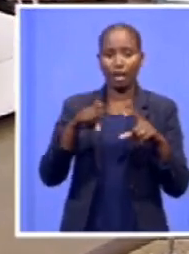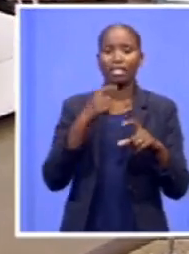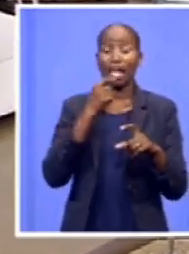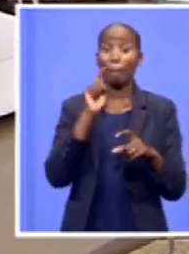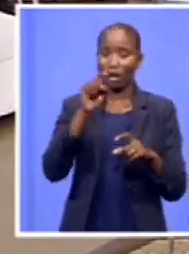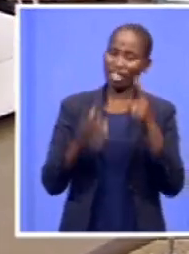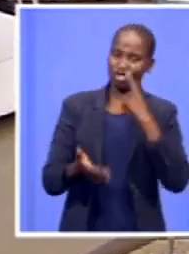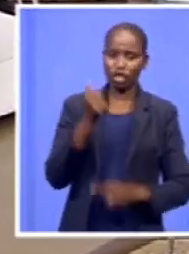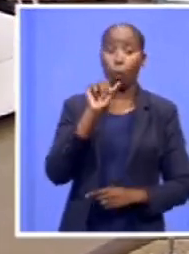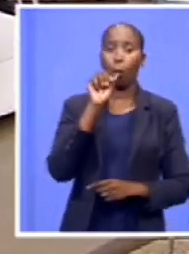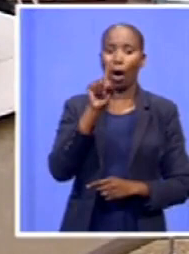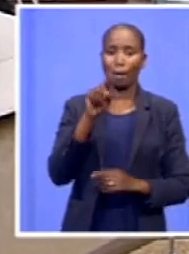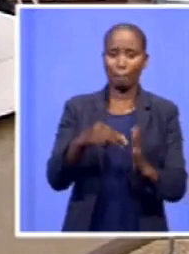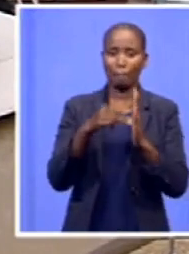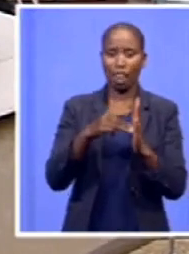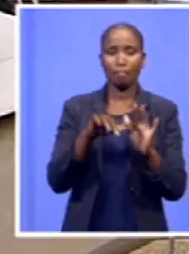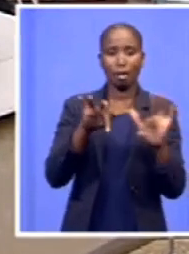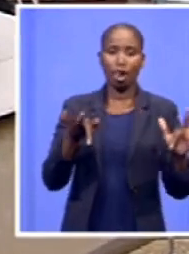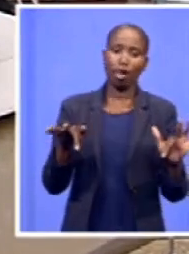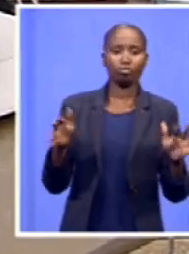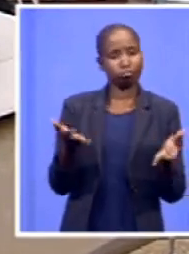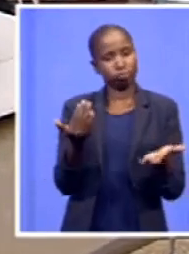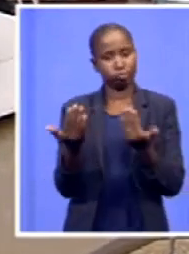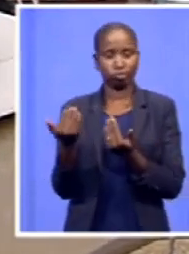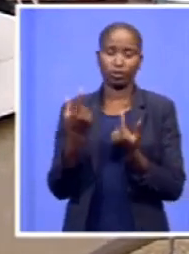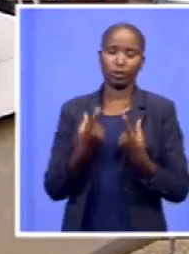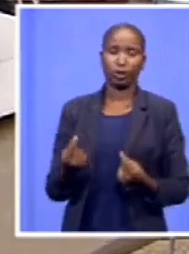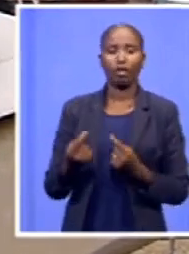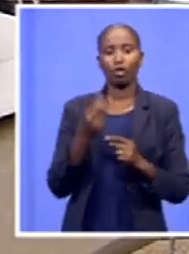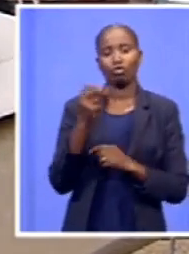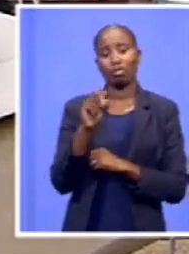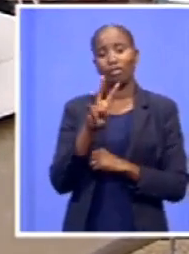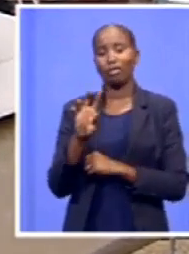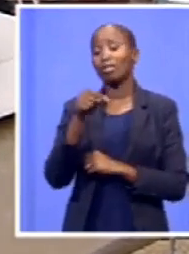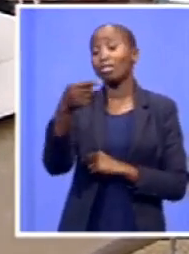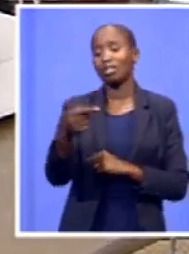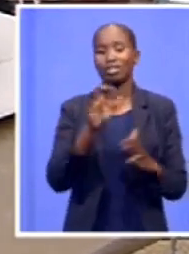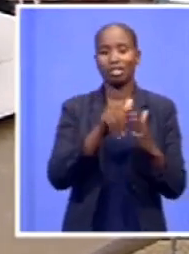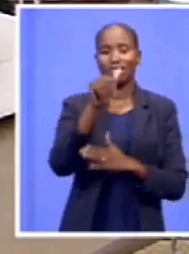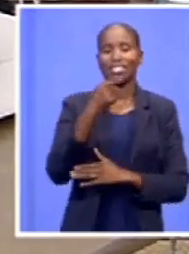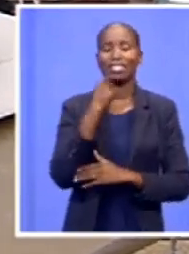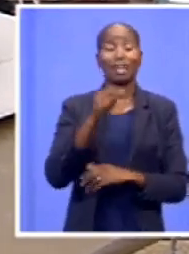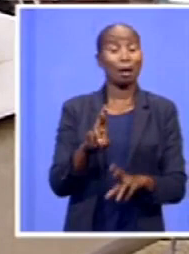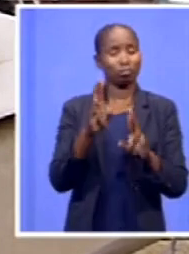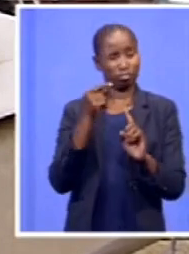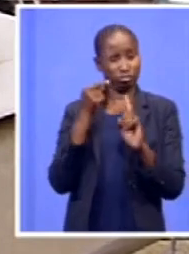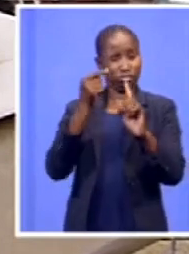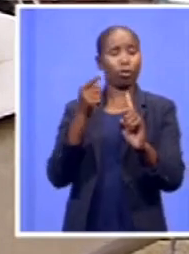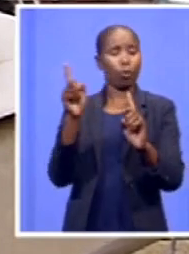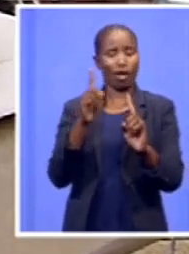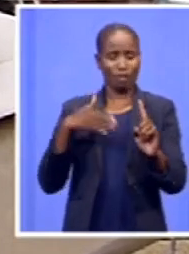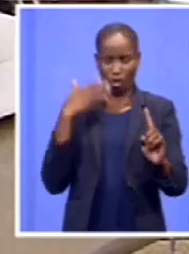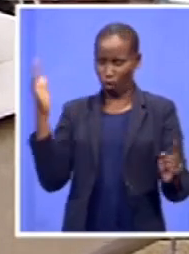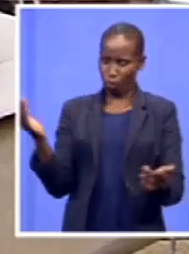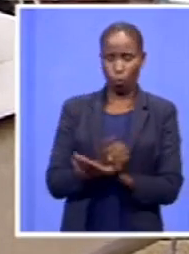their road to the 2024 national election, saying that his aim is actually to take it all. If you'll know, I mean, earlier on, we